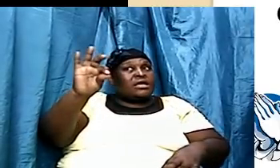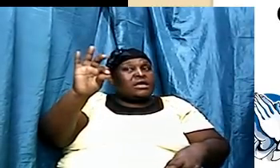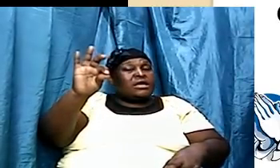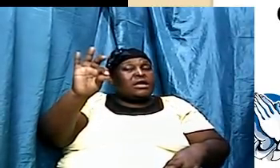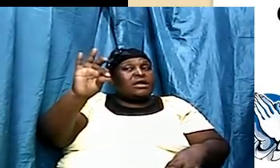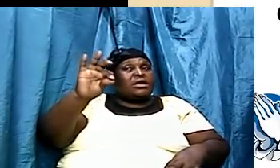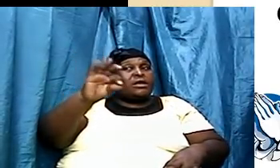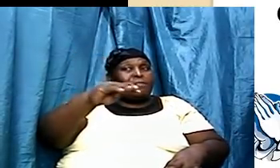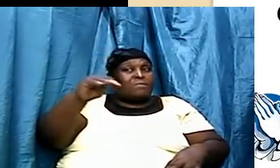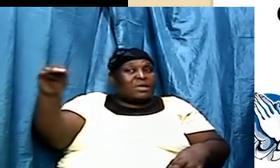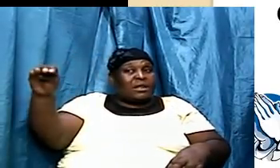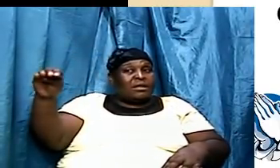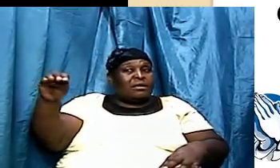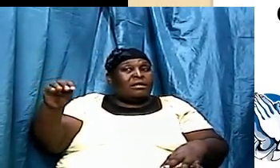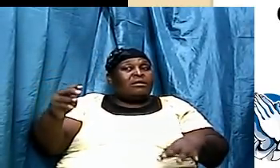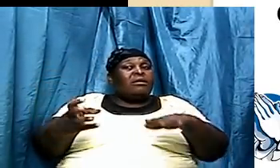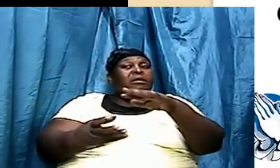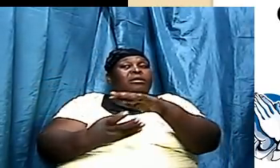translation.